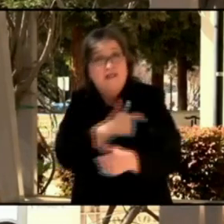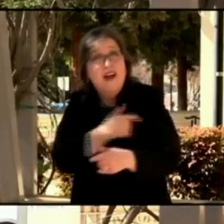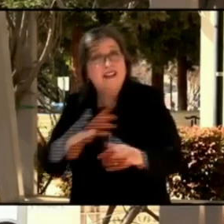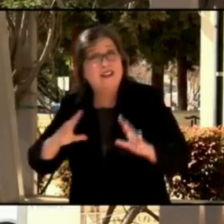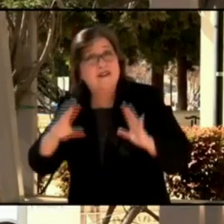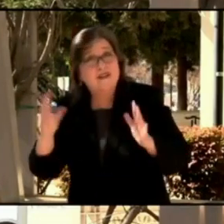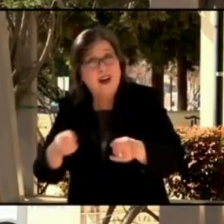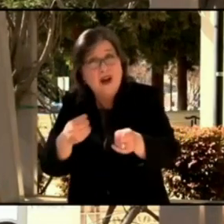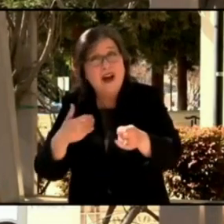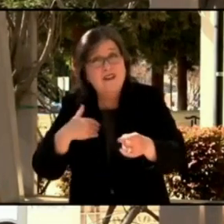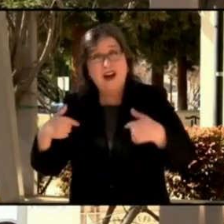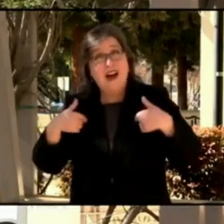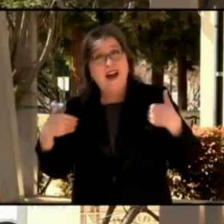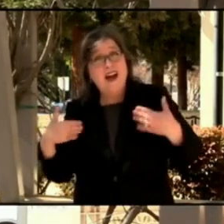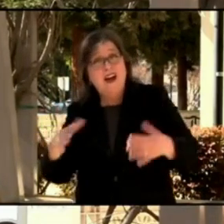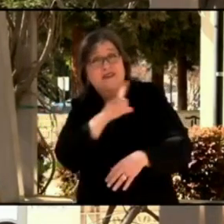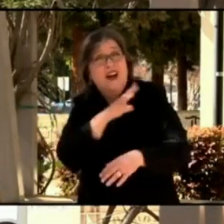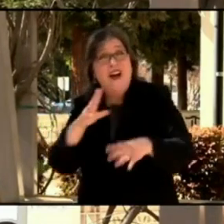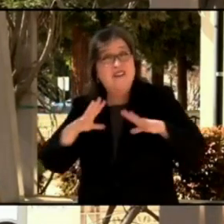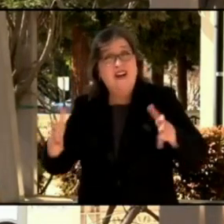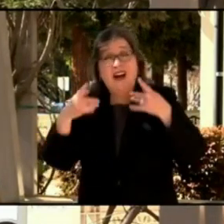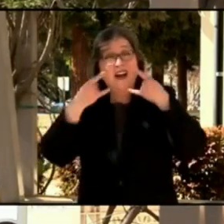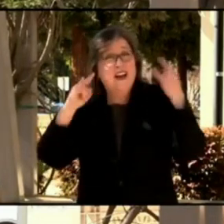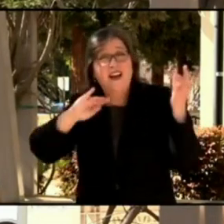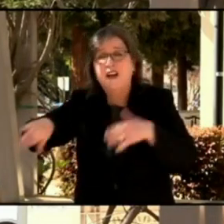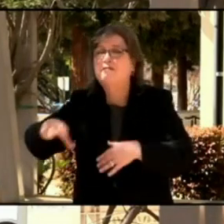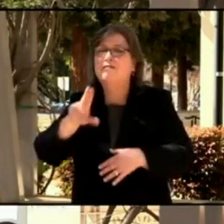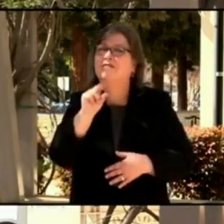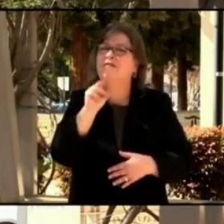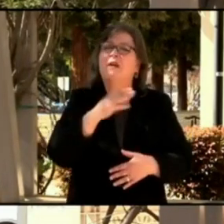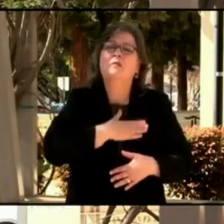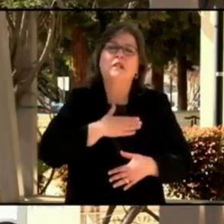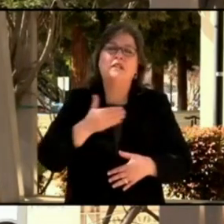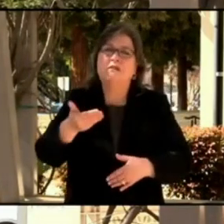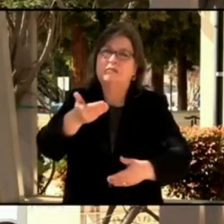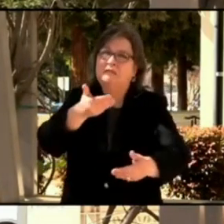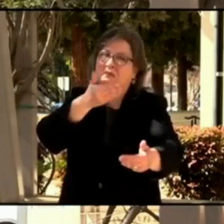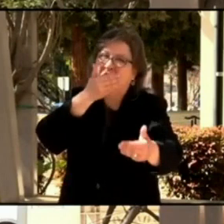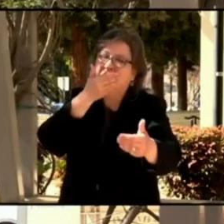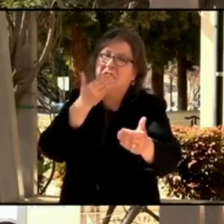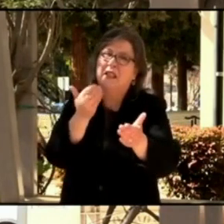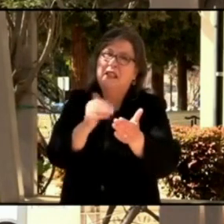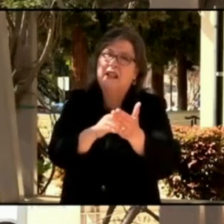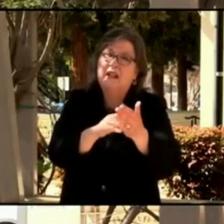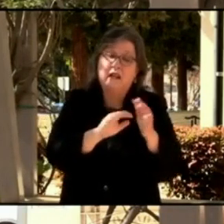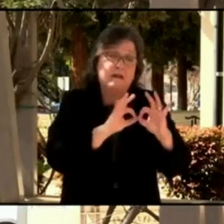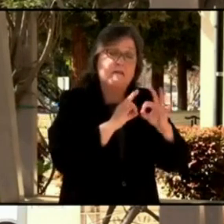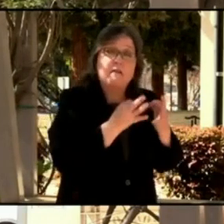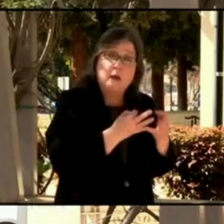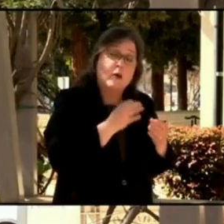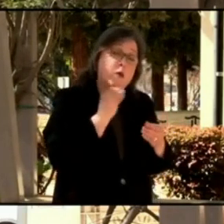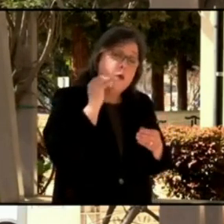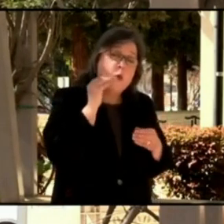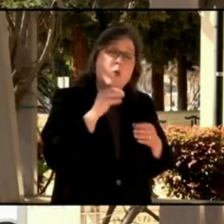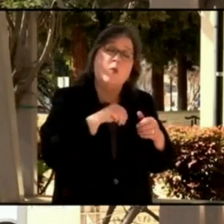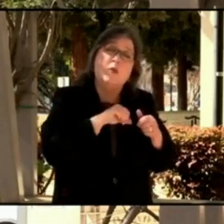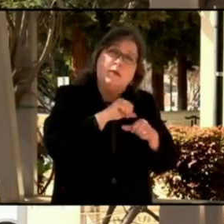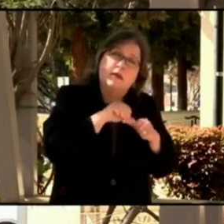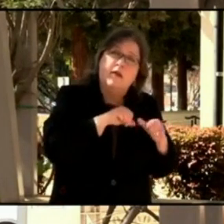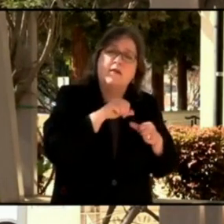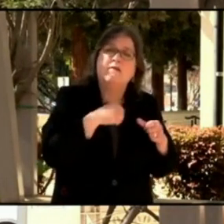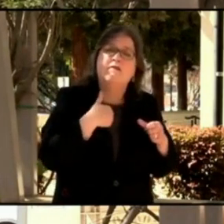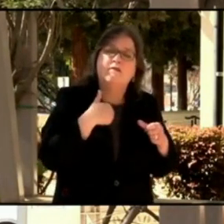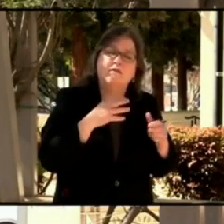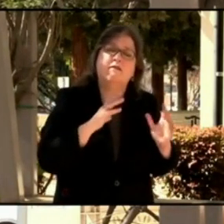OK, I also urge everyone, please don't travel unless you really have to.